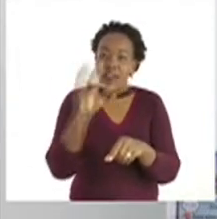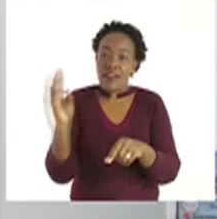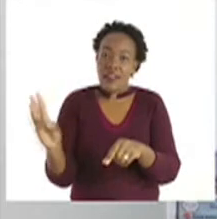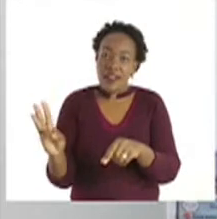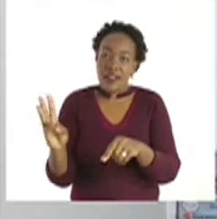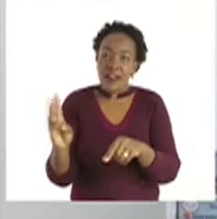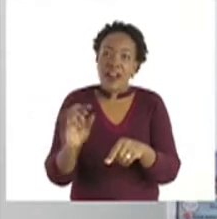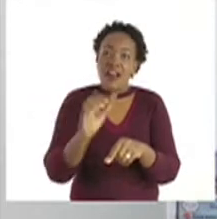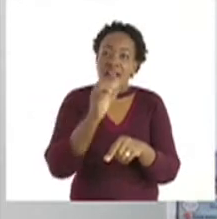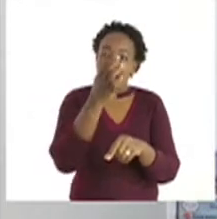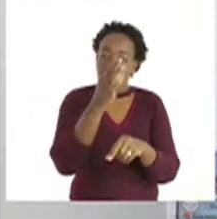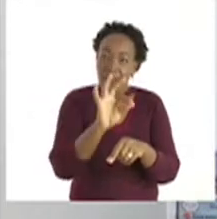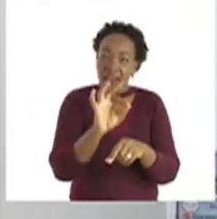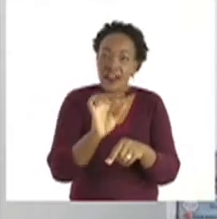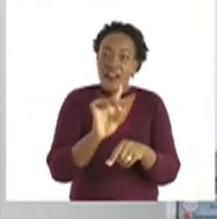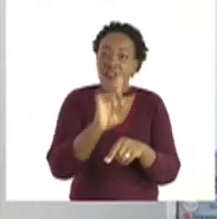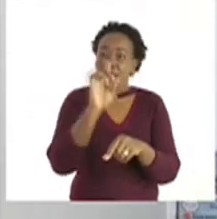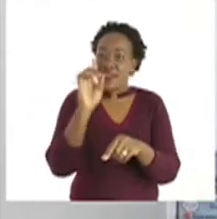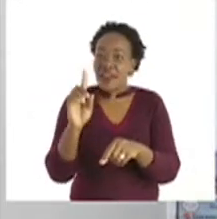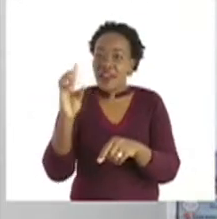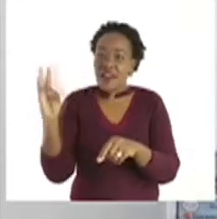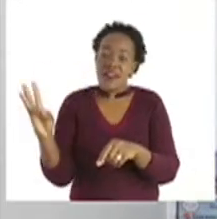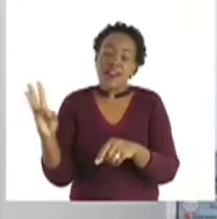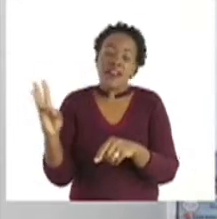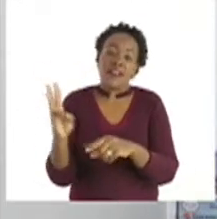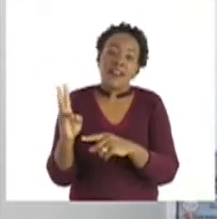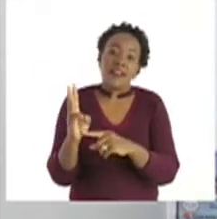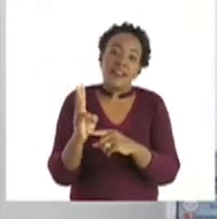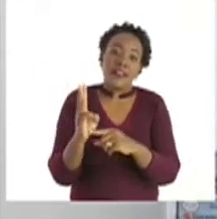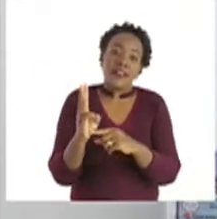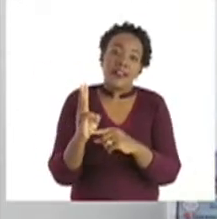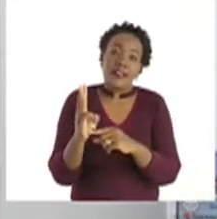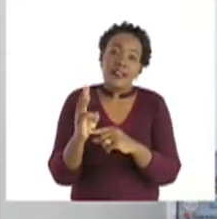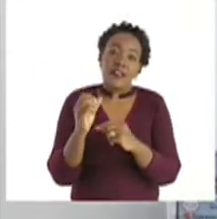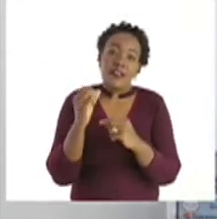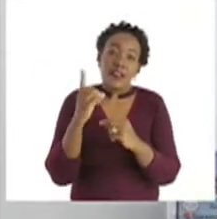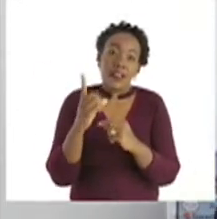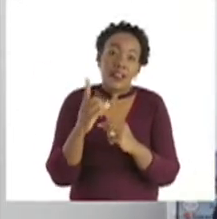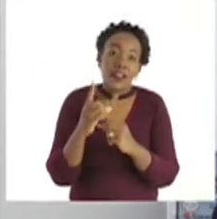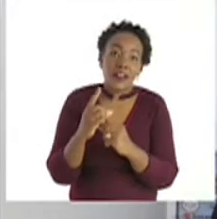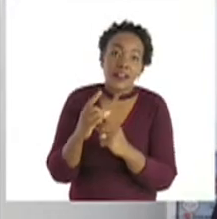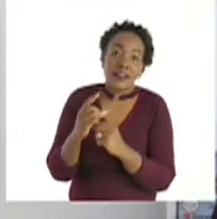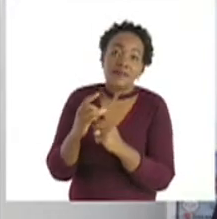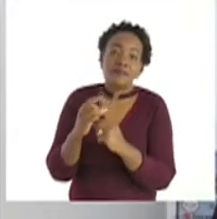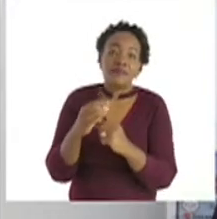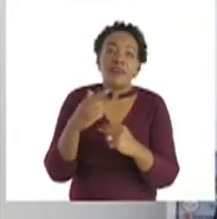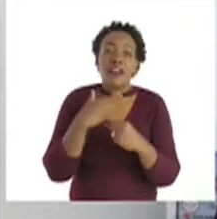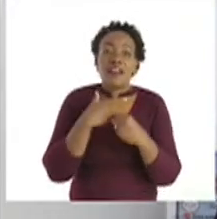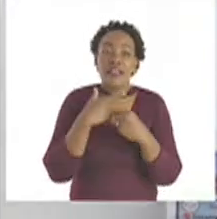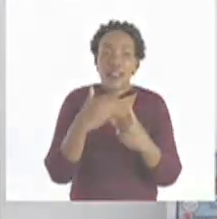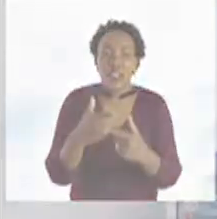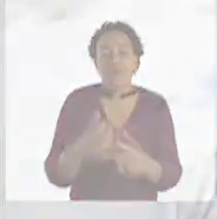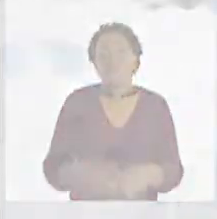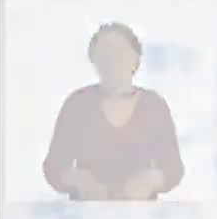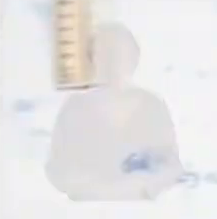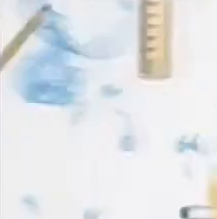13, 9, 13. Okay. Thank you very much.